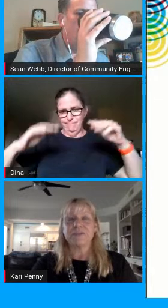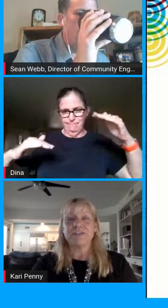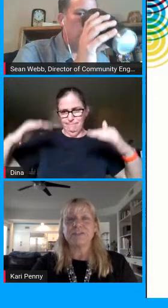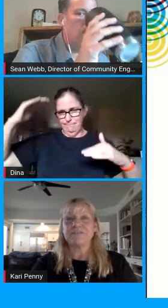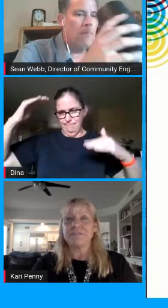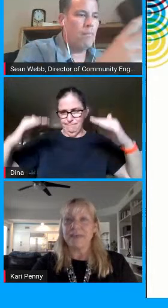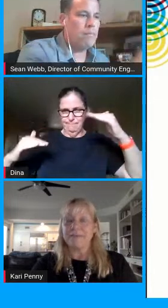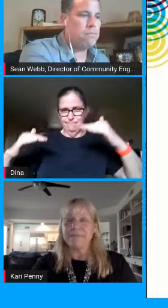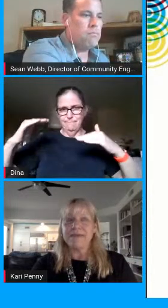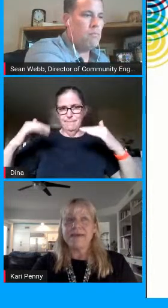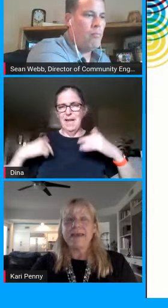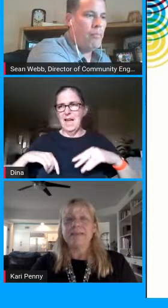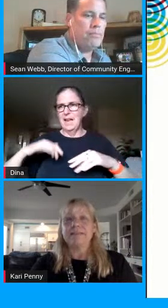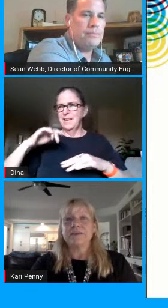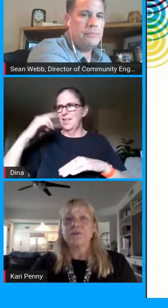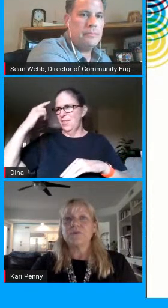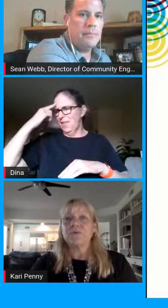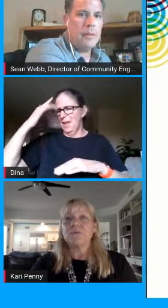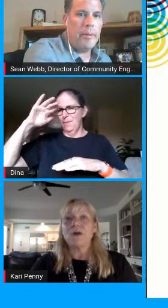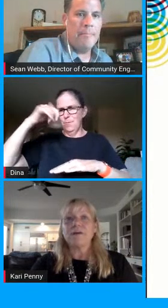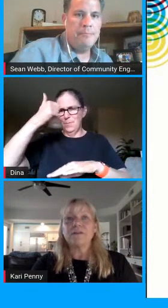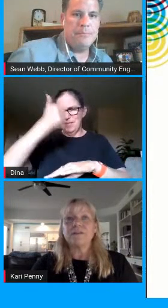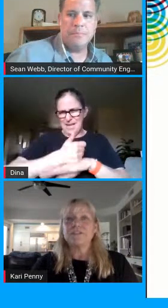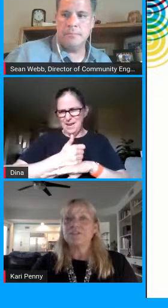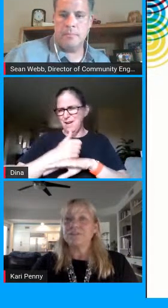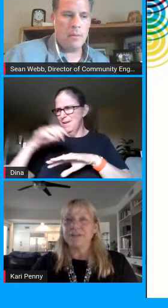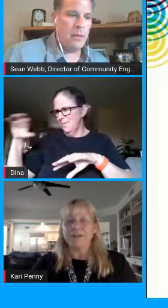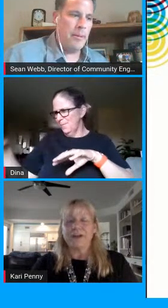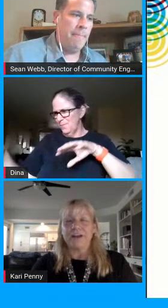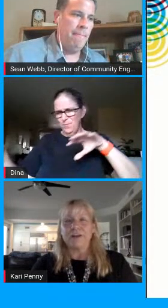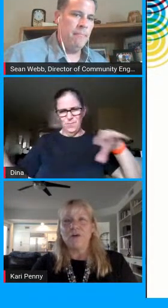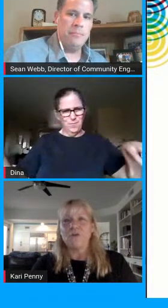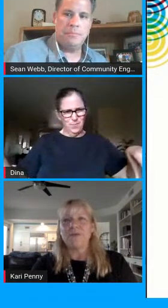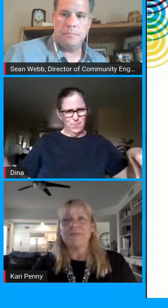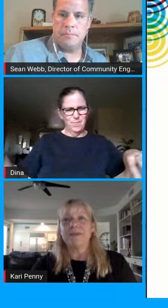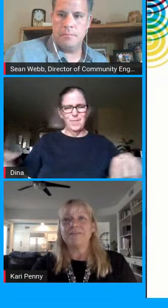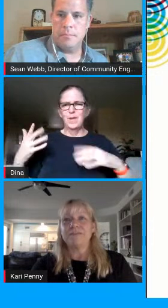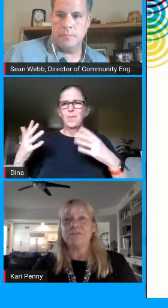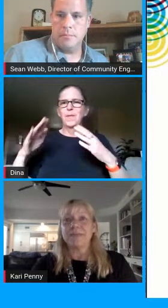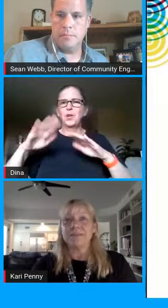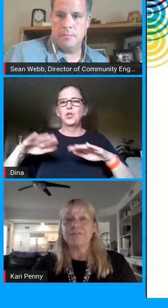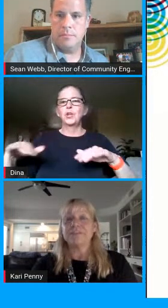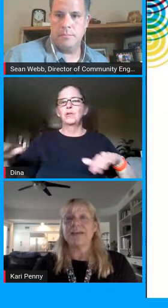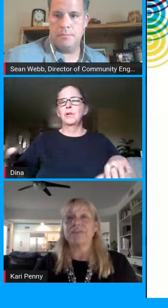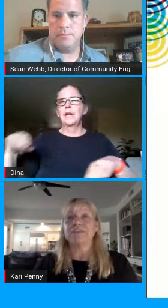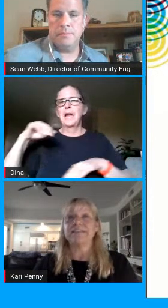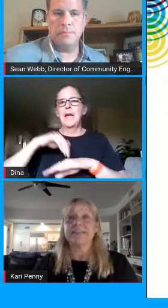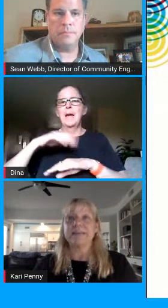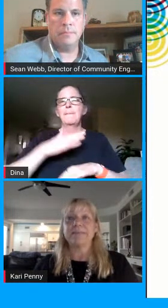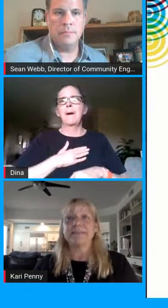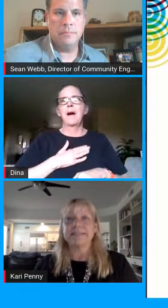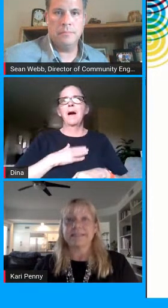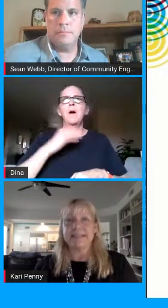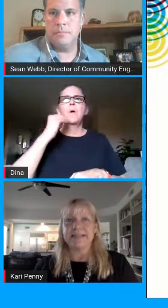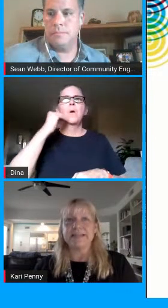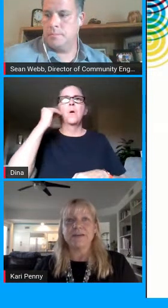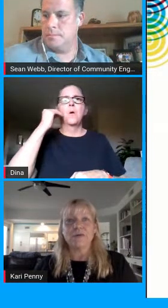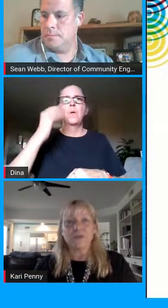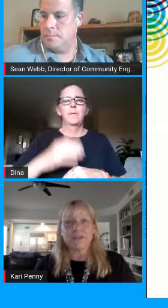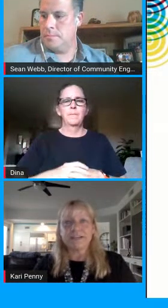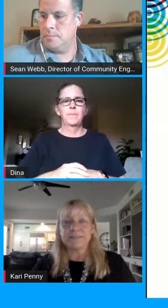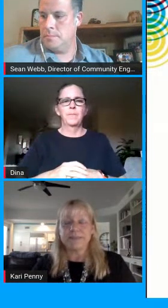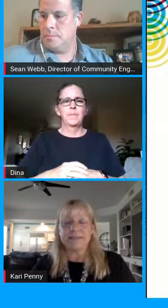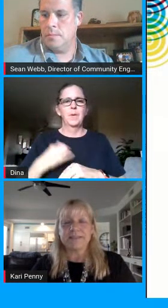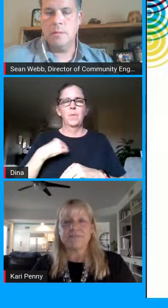situation for them and so while children are at home it might feel meaningful to actually set up a designated